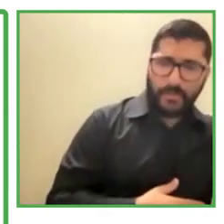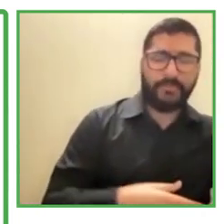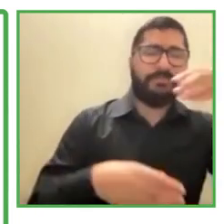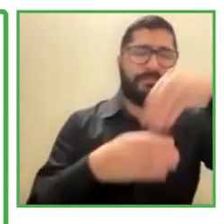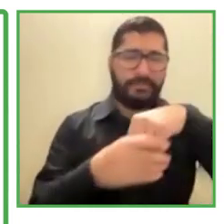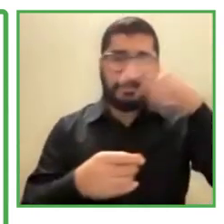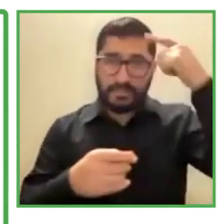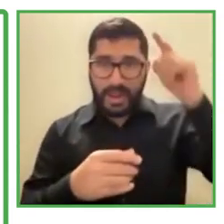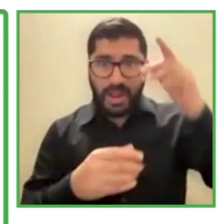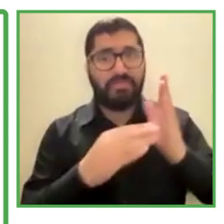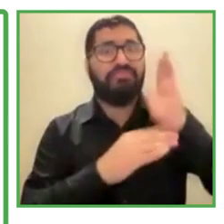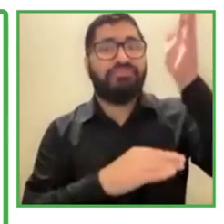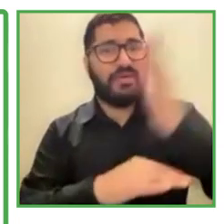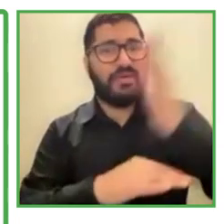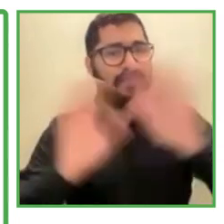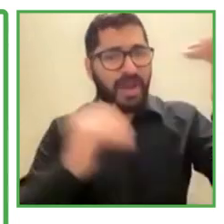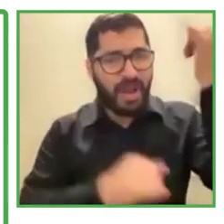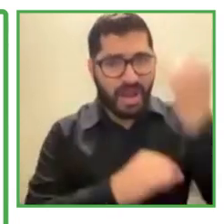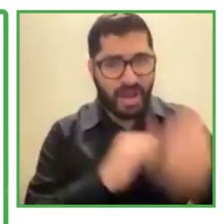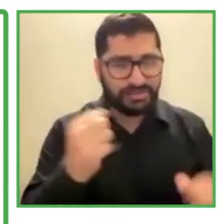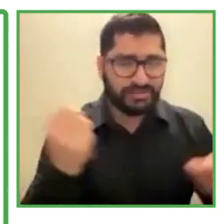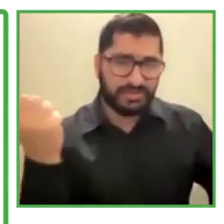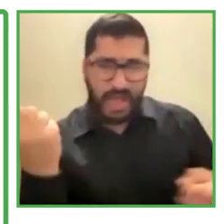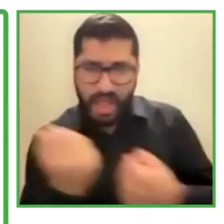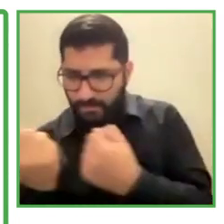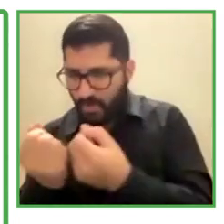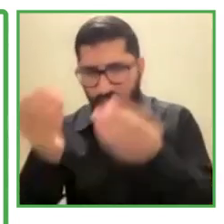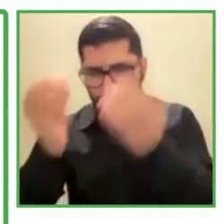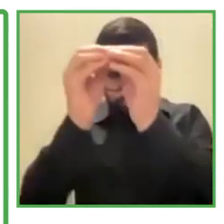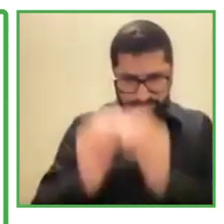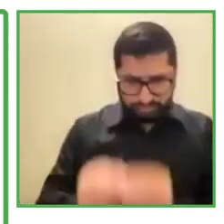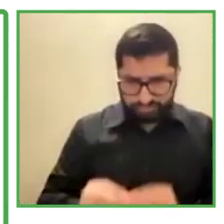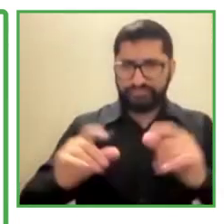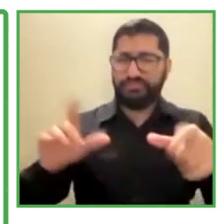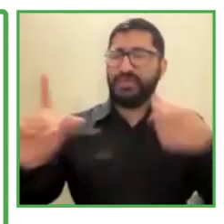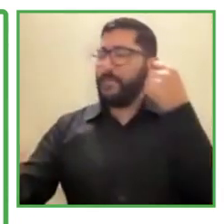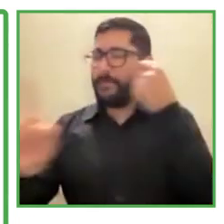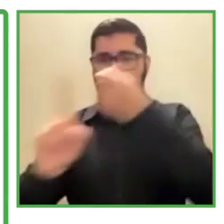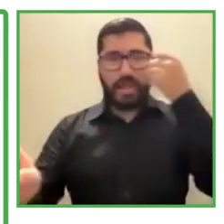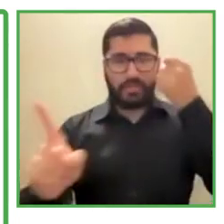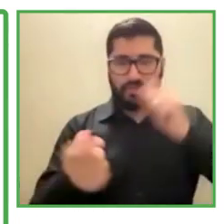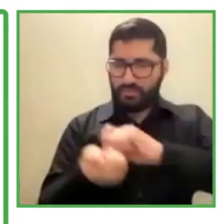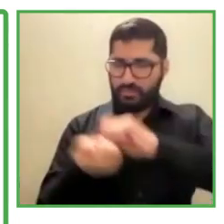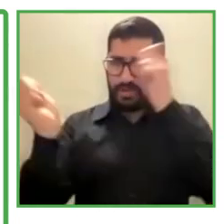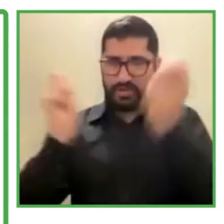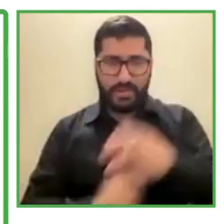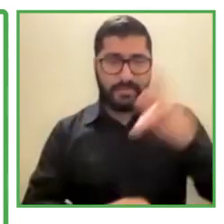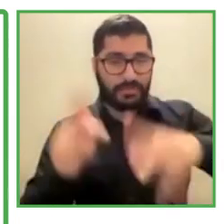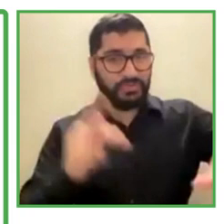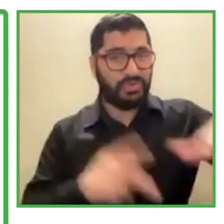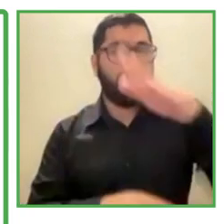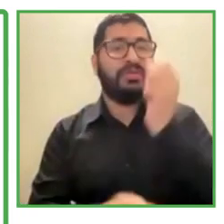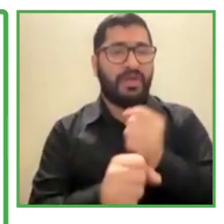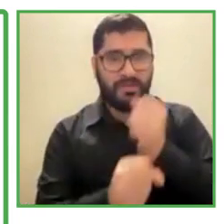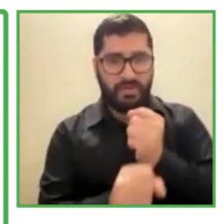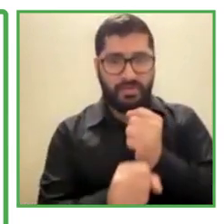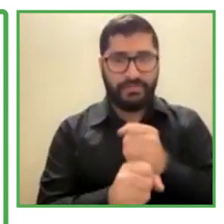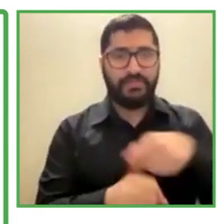corporates. We help auditing buildings as well as technological aspects, and we also support in training and recruitment.